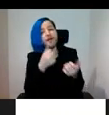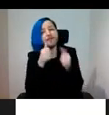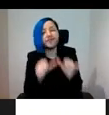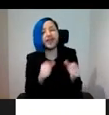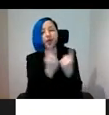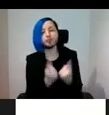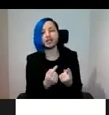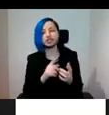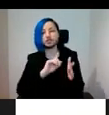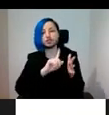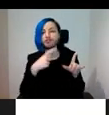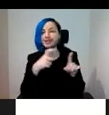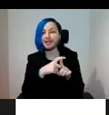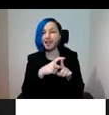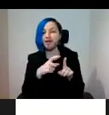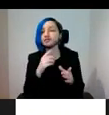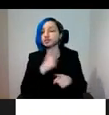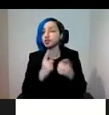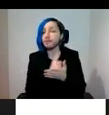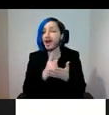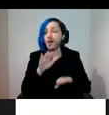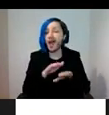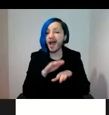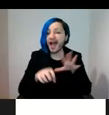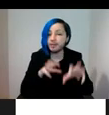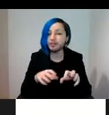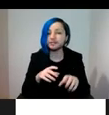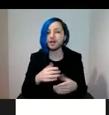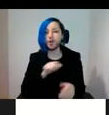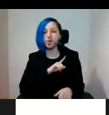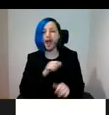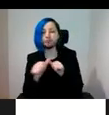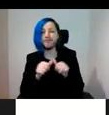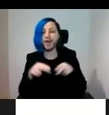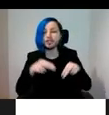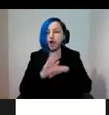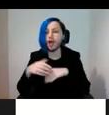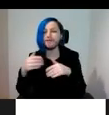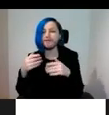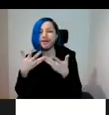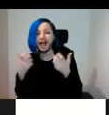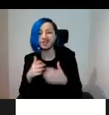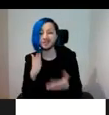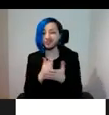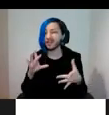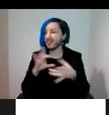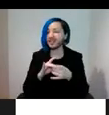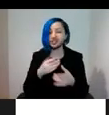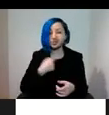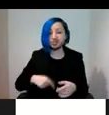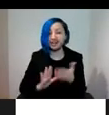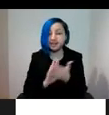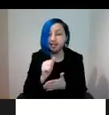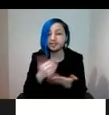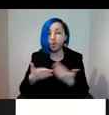Mostly a story about animals, and why she likes dogs over cats. Little did it have to do with the Chinese culture, or the history of how